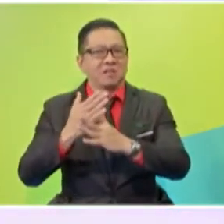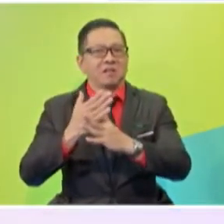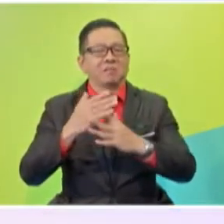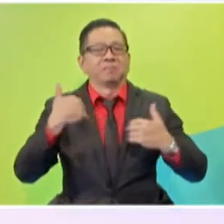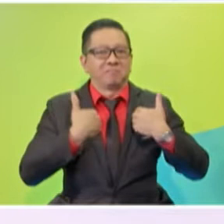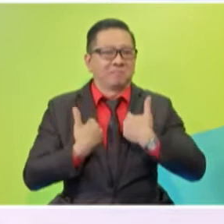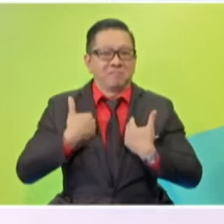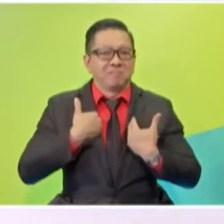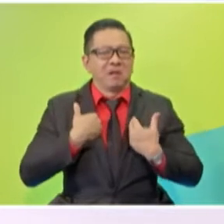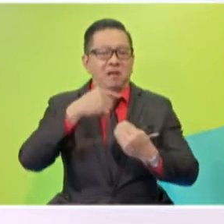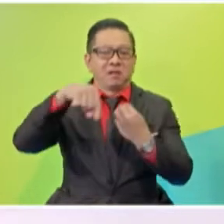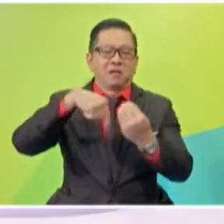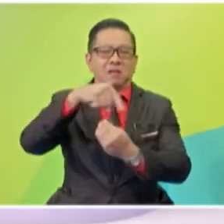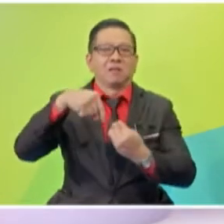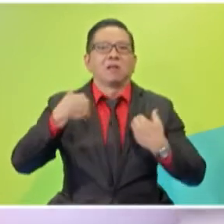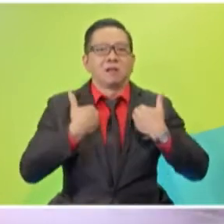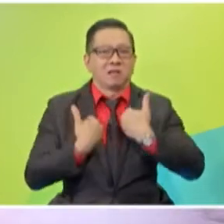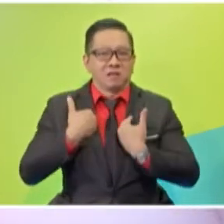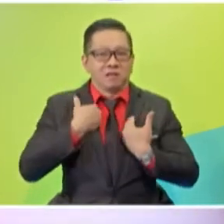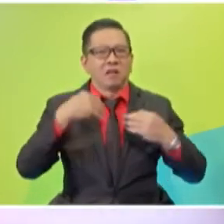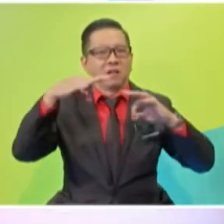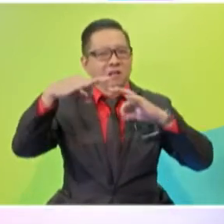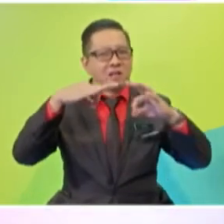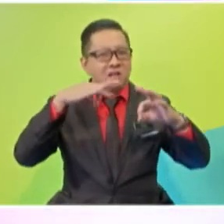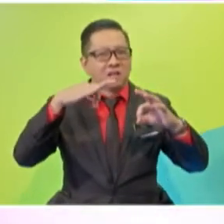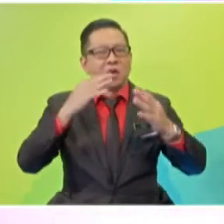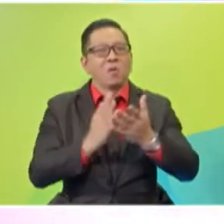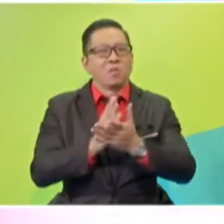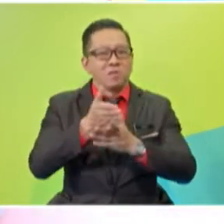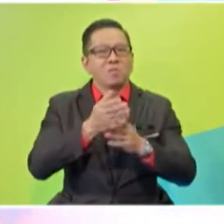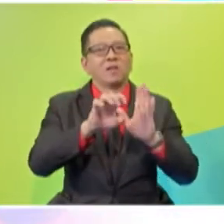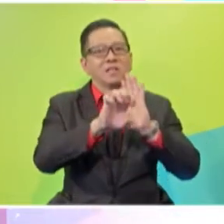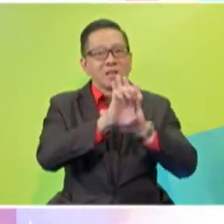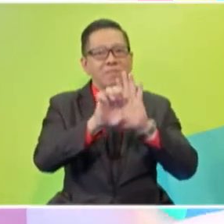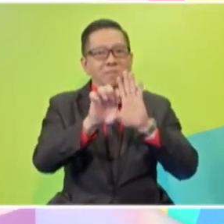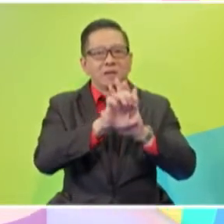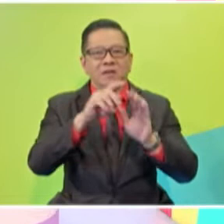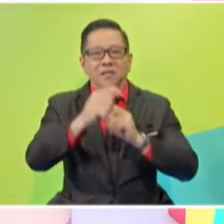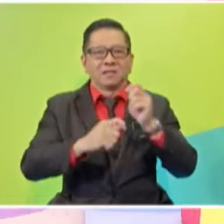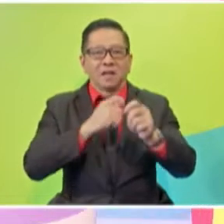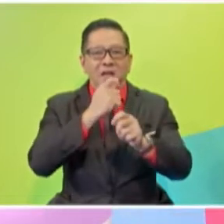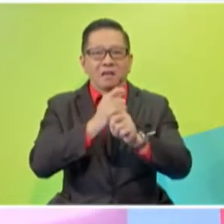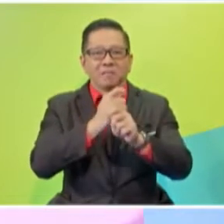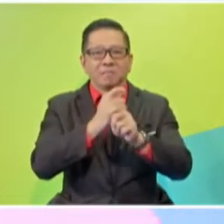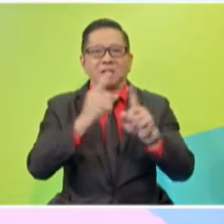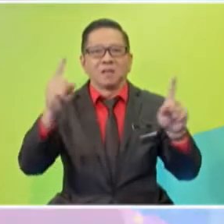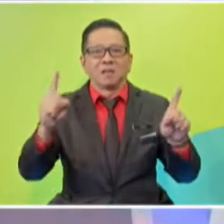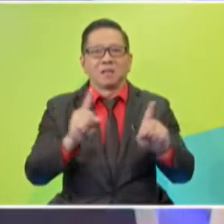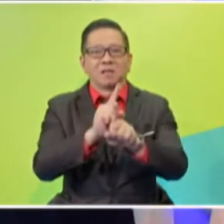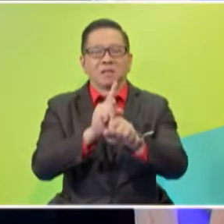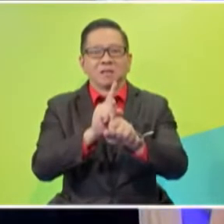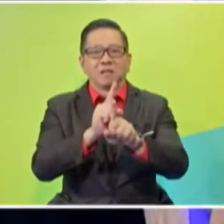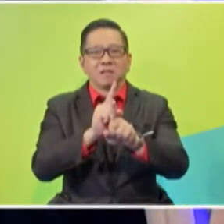-species. And people also will explain through examples the types of symbiosis among animals.